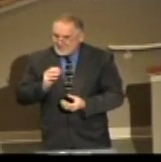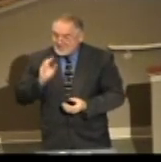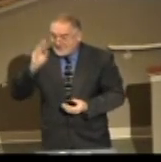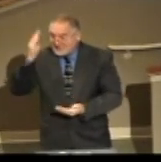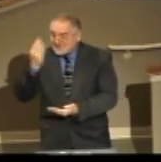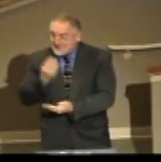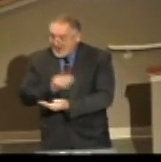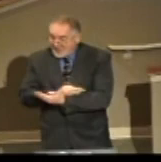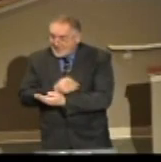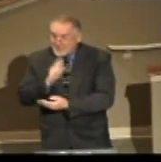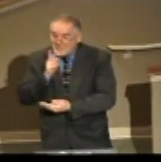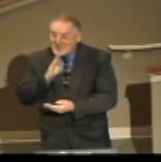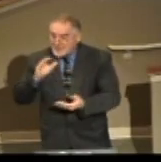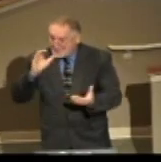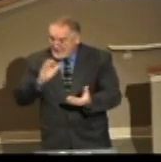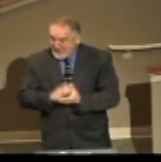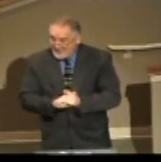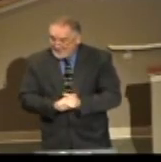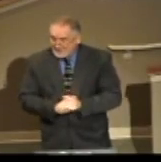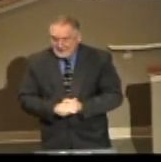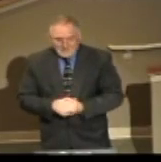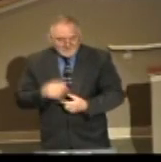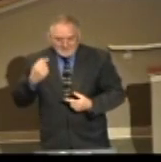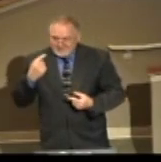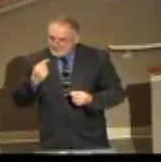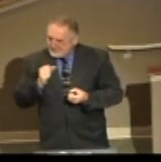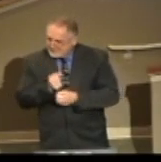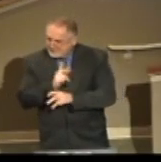I bought me a piece of land. I've got to go see it.